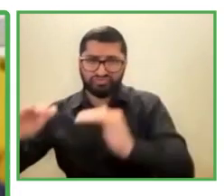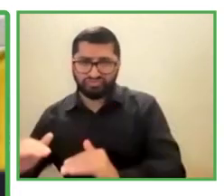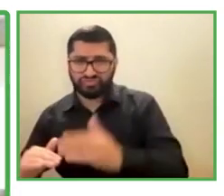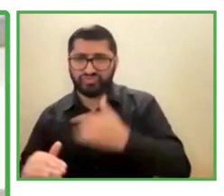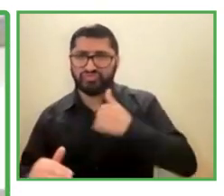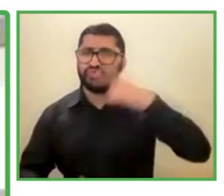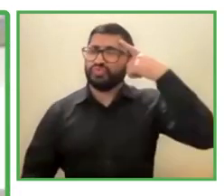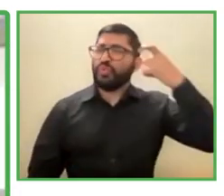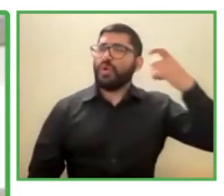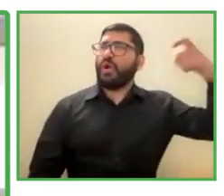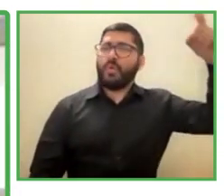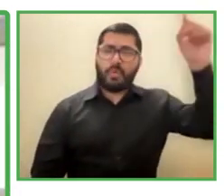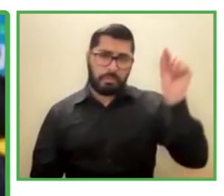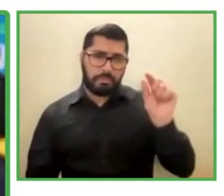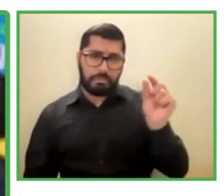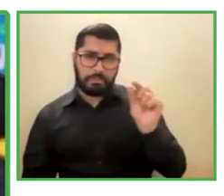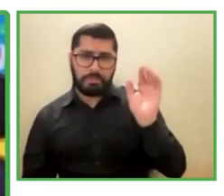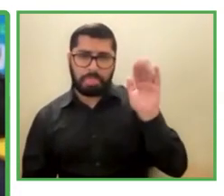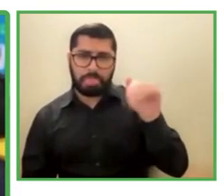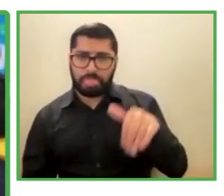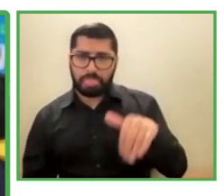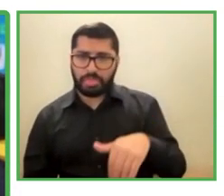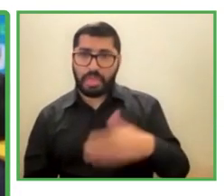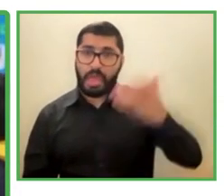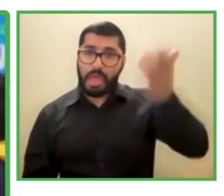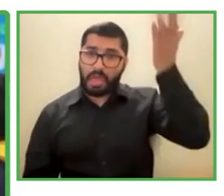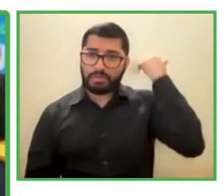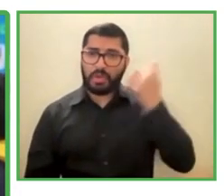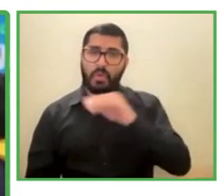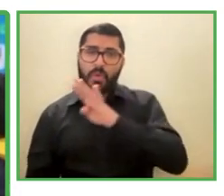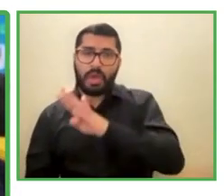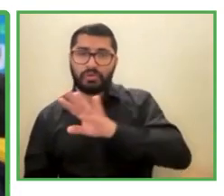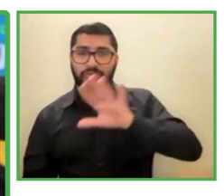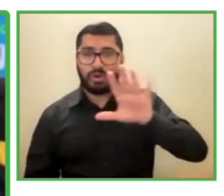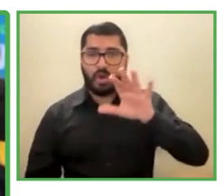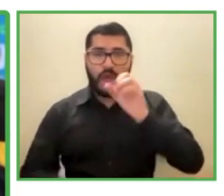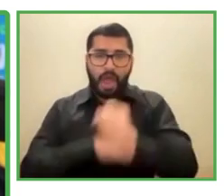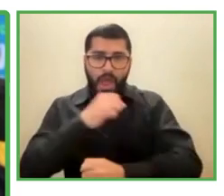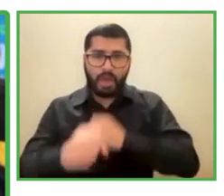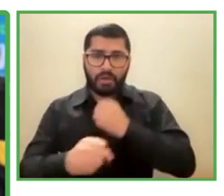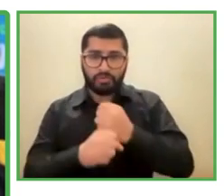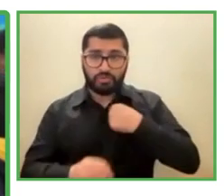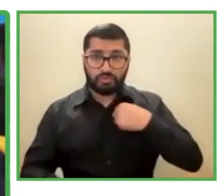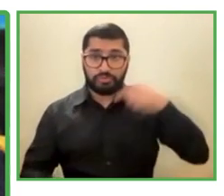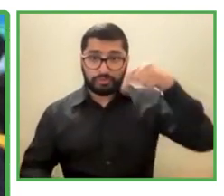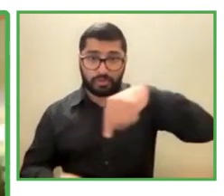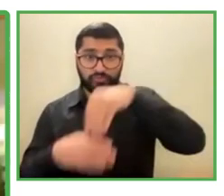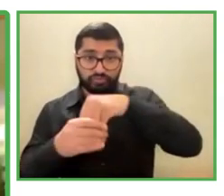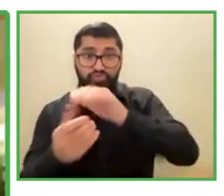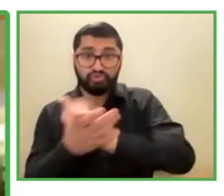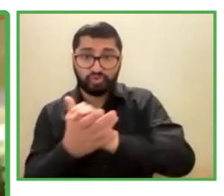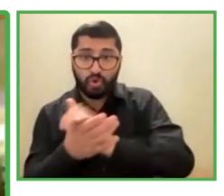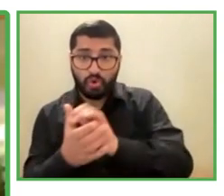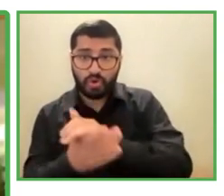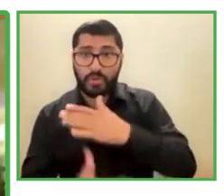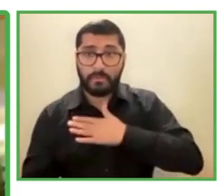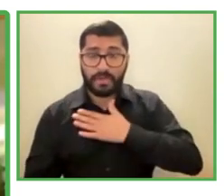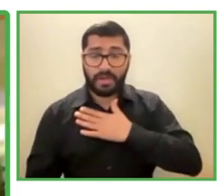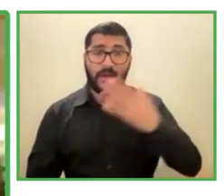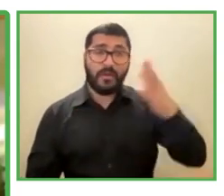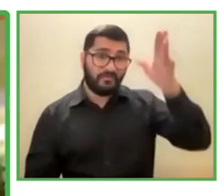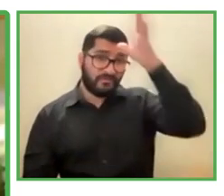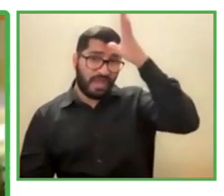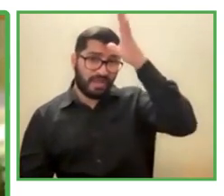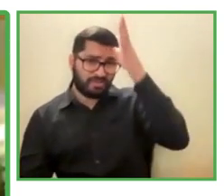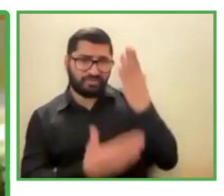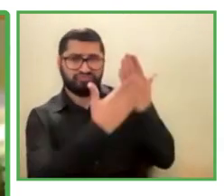When I was four or five, I arrived at the school. My parents took a lot of care